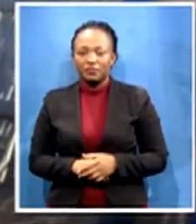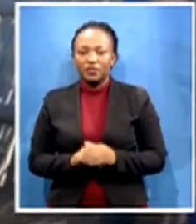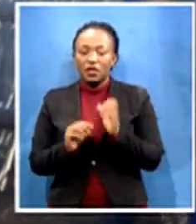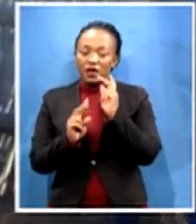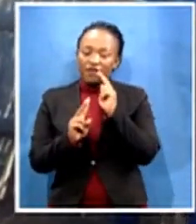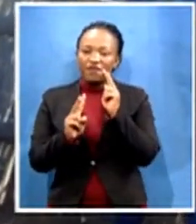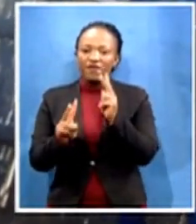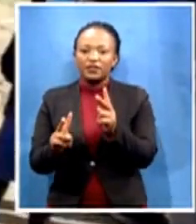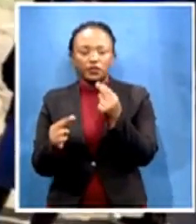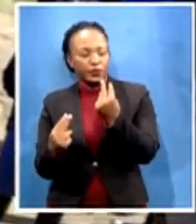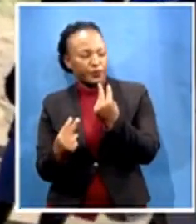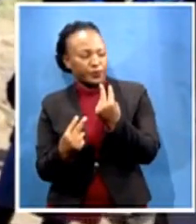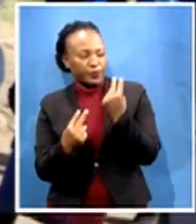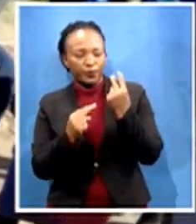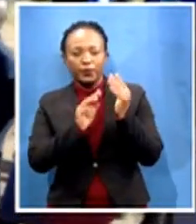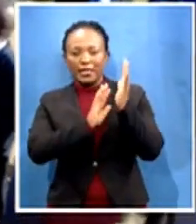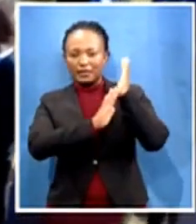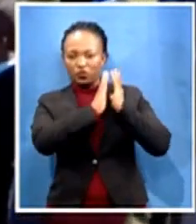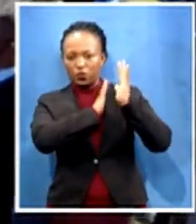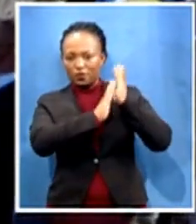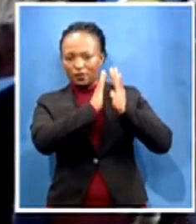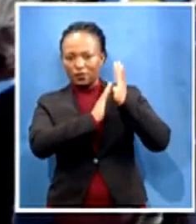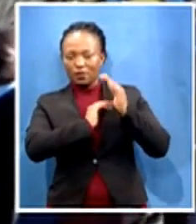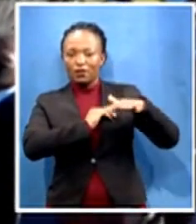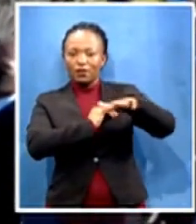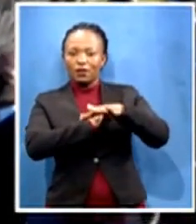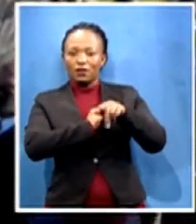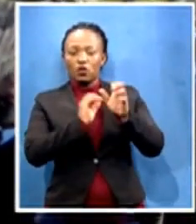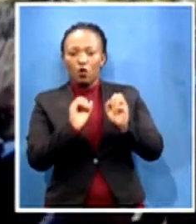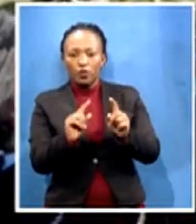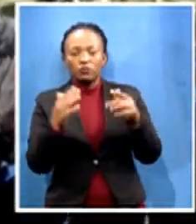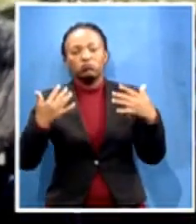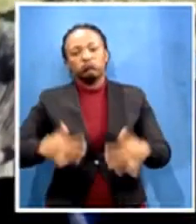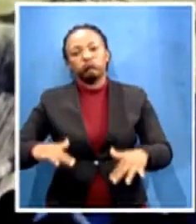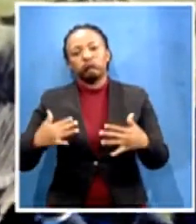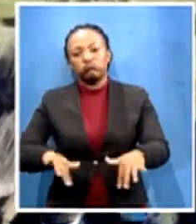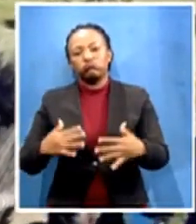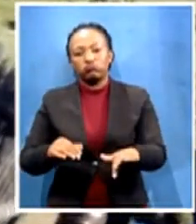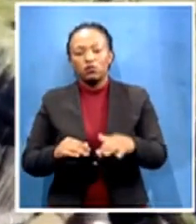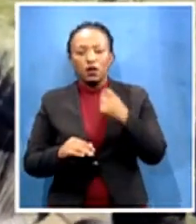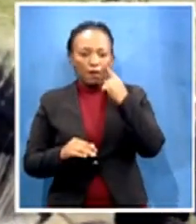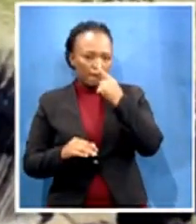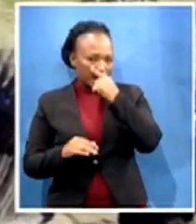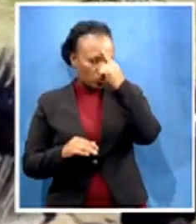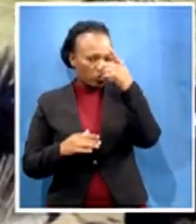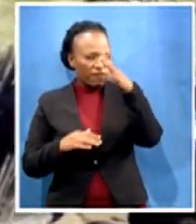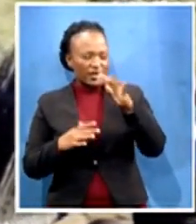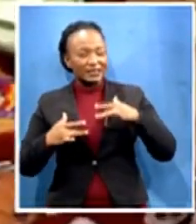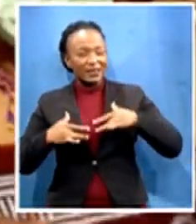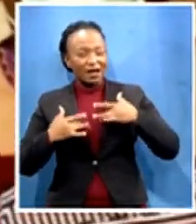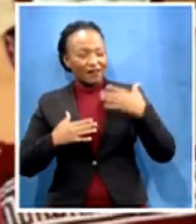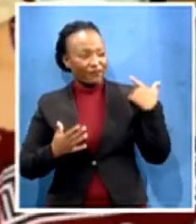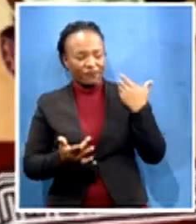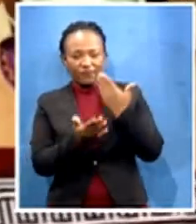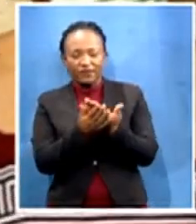and an opportunity to experience firsthand on how Basutu survived many years of challenges to become the nation they are